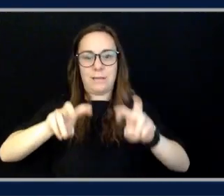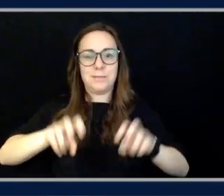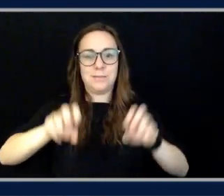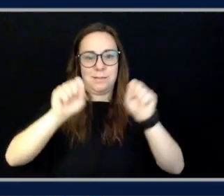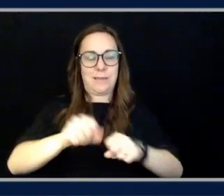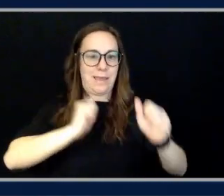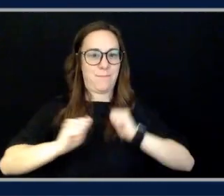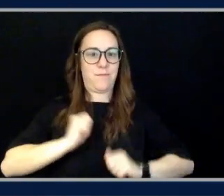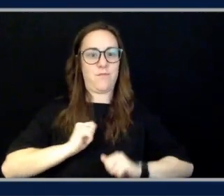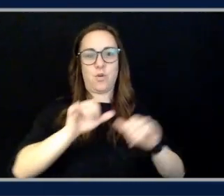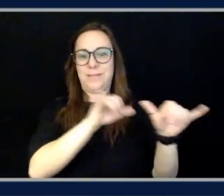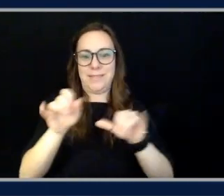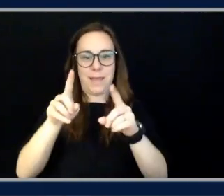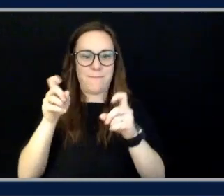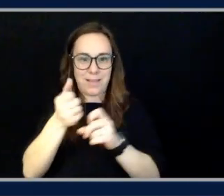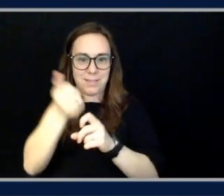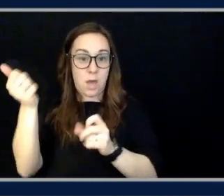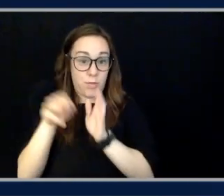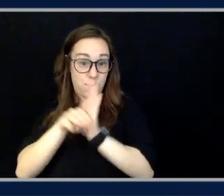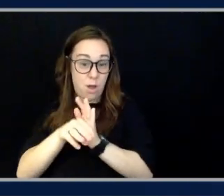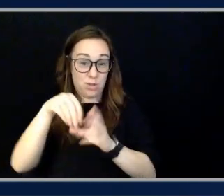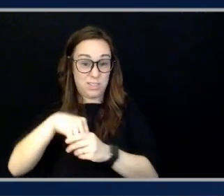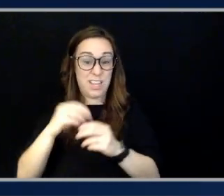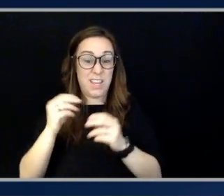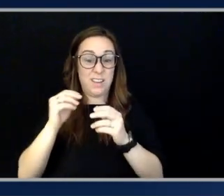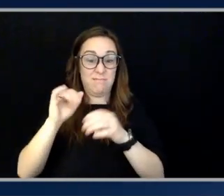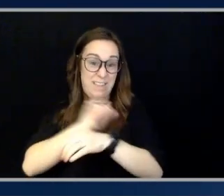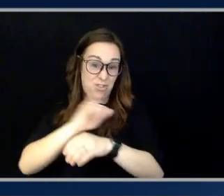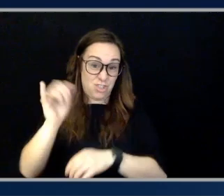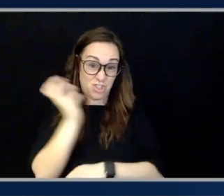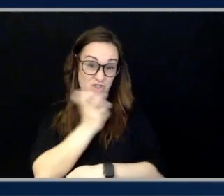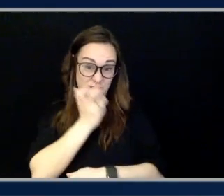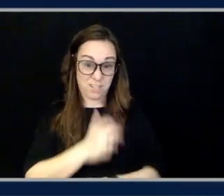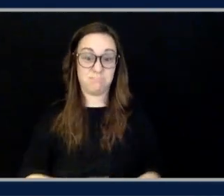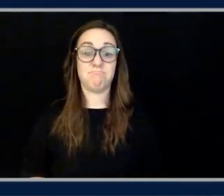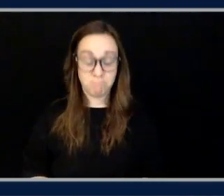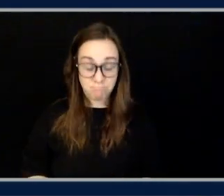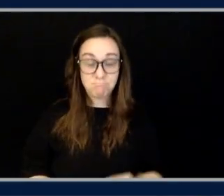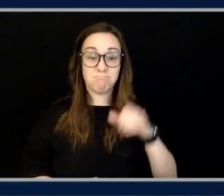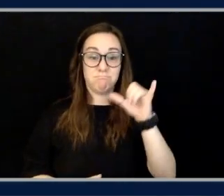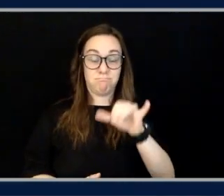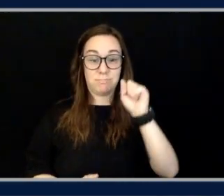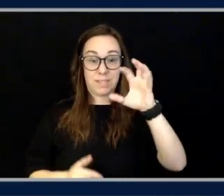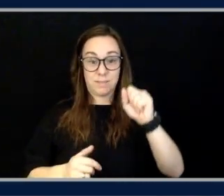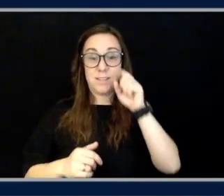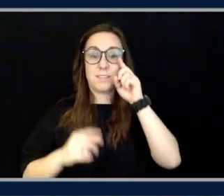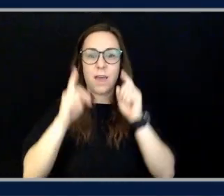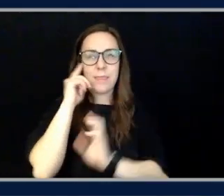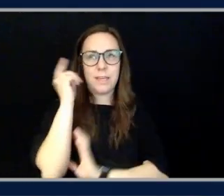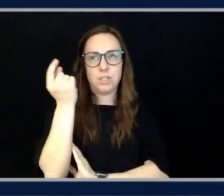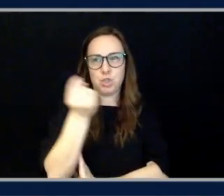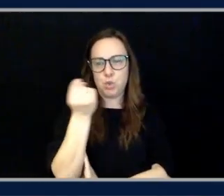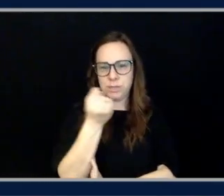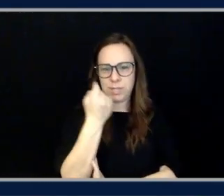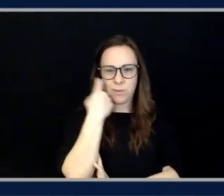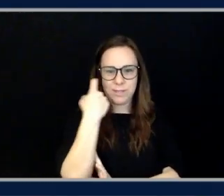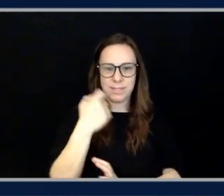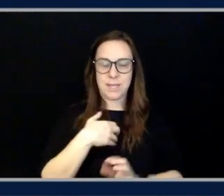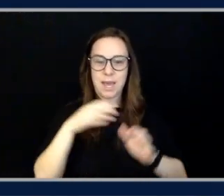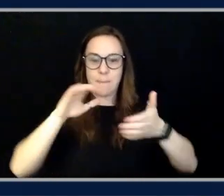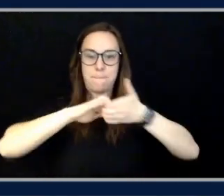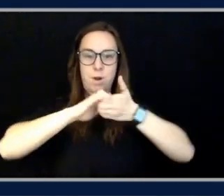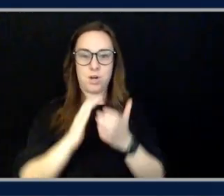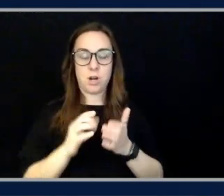model in the industry. That's pretty fantastic. mean, uh, a couple of days ago, Tuesday, I believe we had a partner that was actually live coding up here,